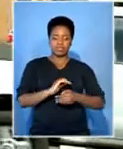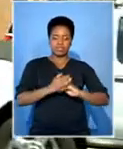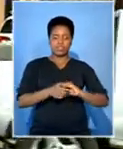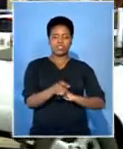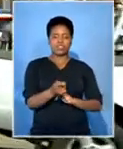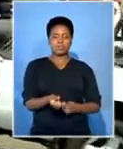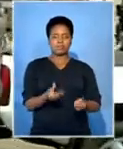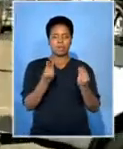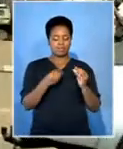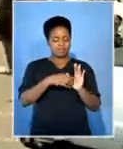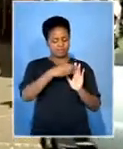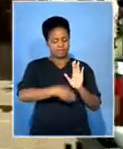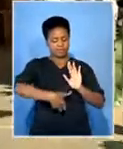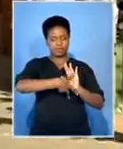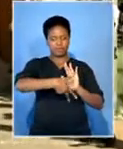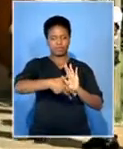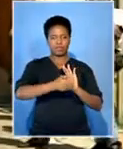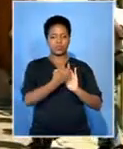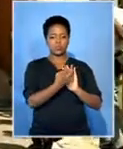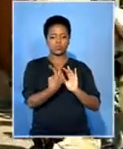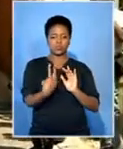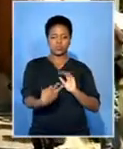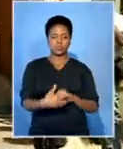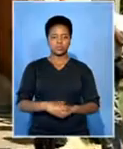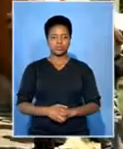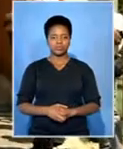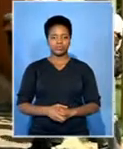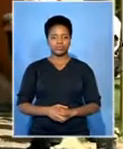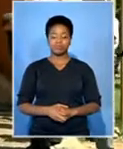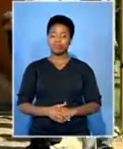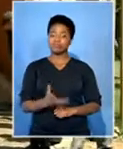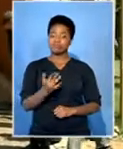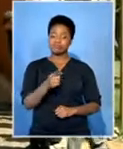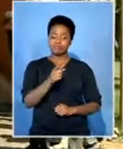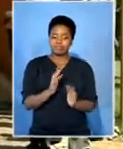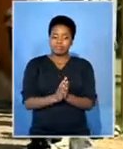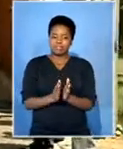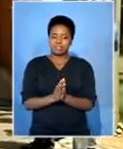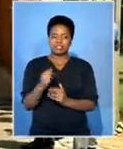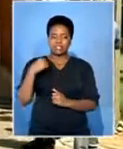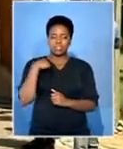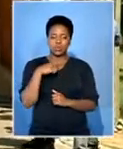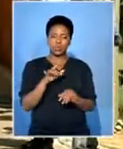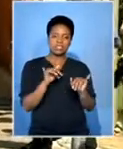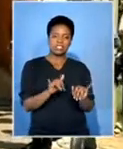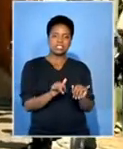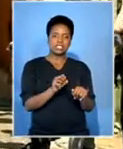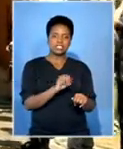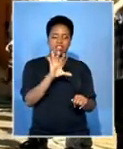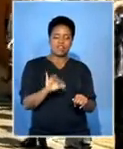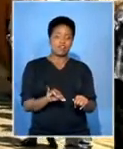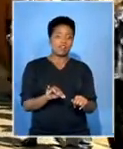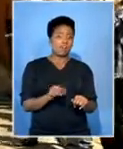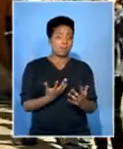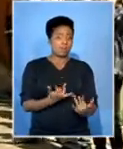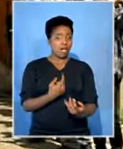under Section 22 of the Refugee Act. Cratcher's reasons for seeking refugee status cannot be disclosed